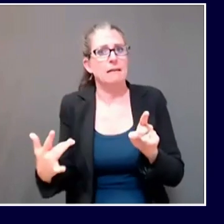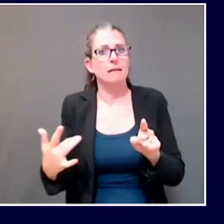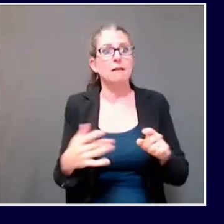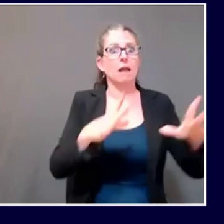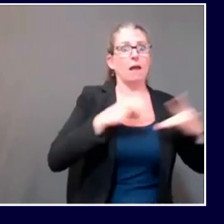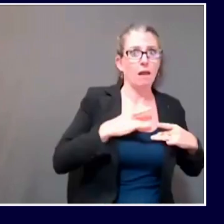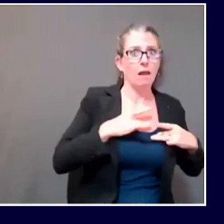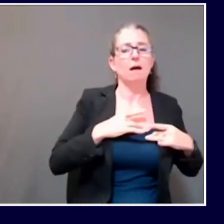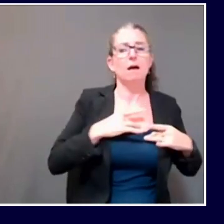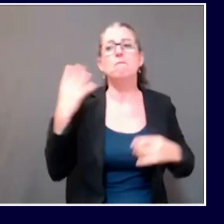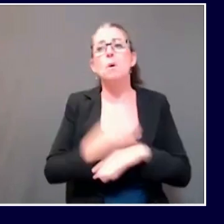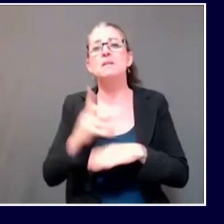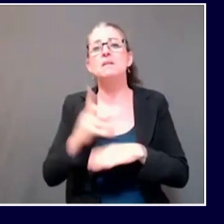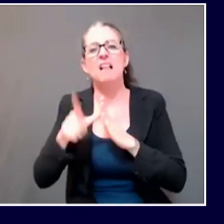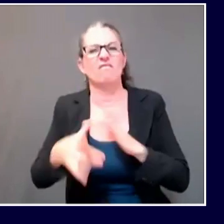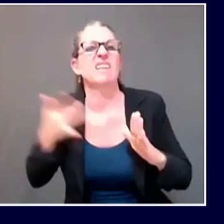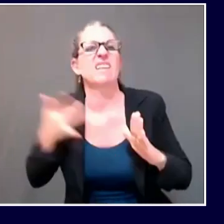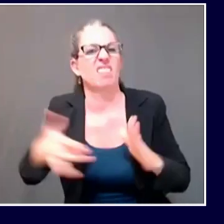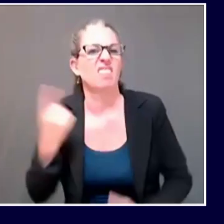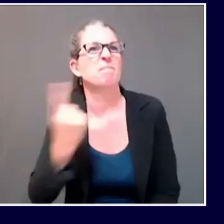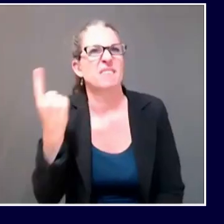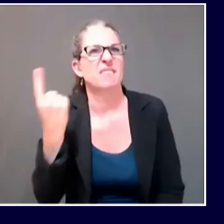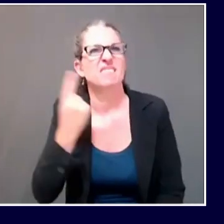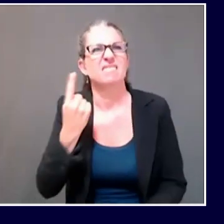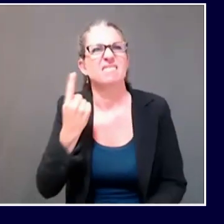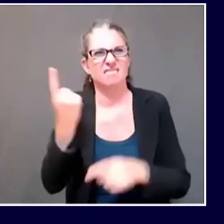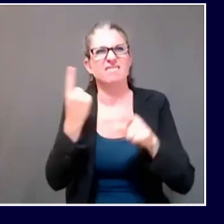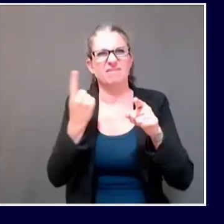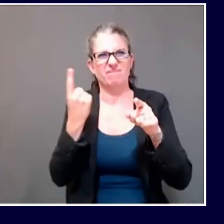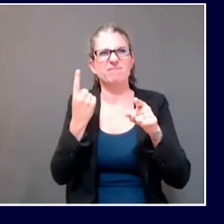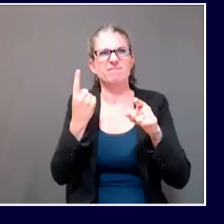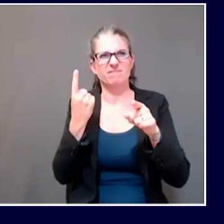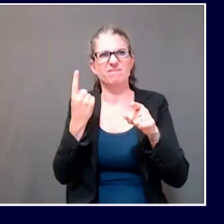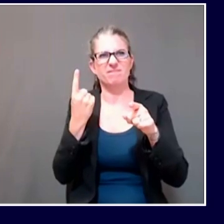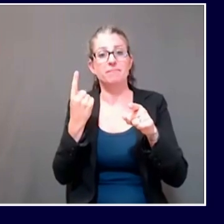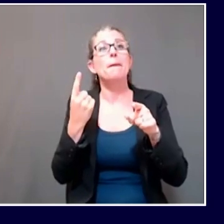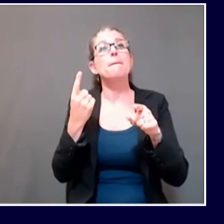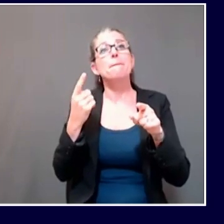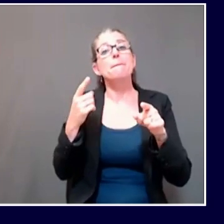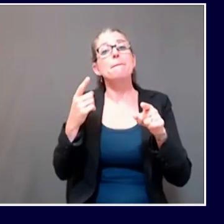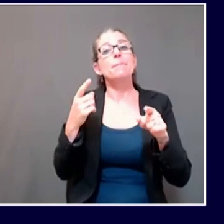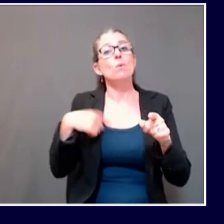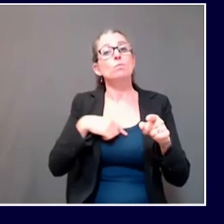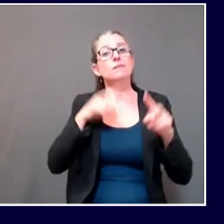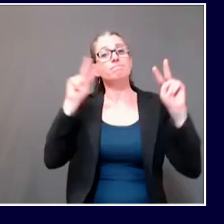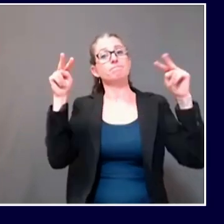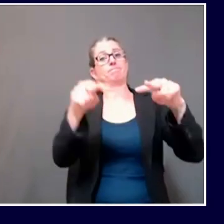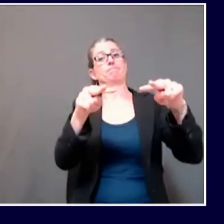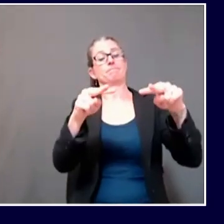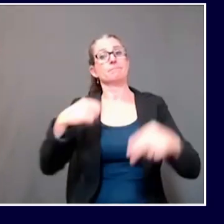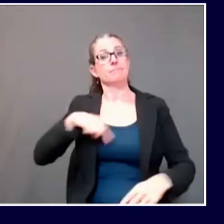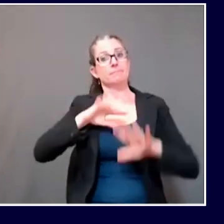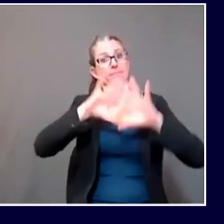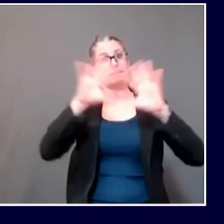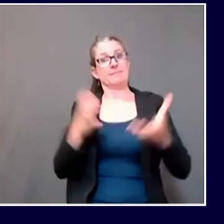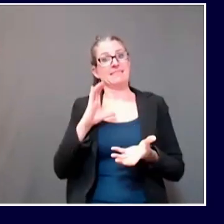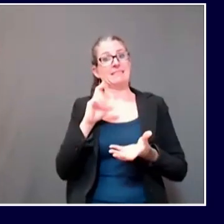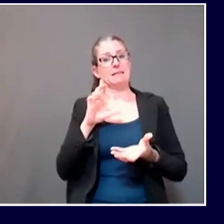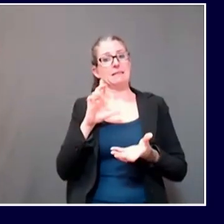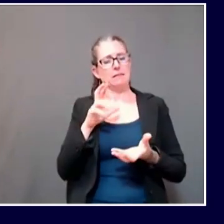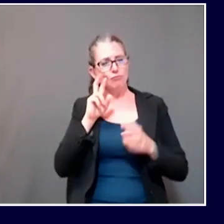helping prevent others from becoming sick. Before I turn things over to Governor Mills, a quick update on testing.